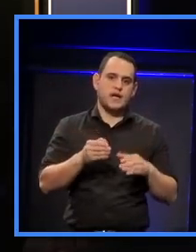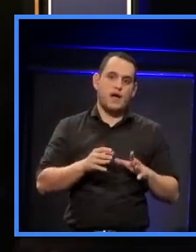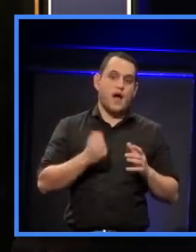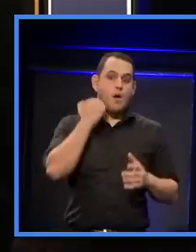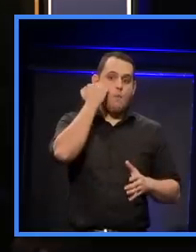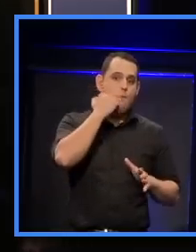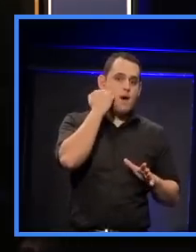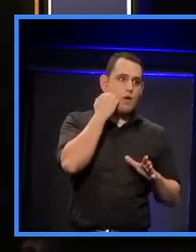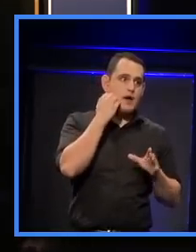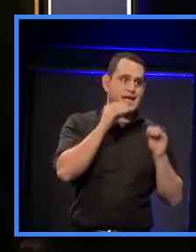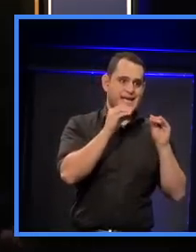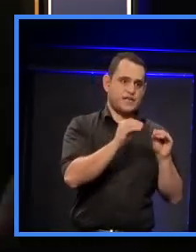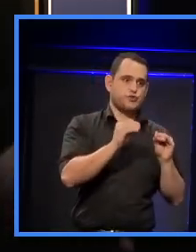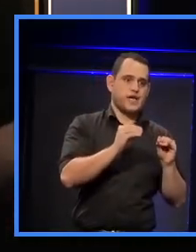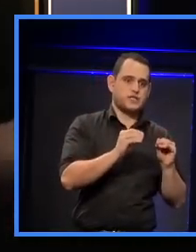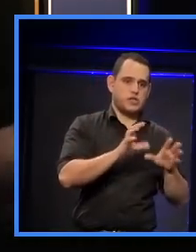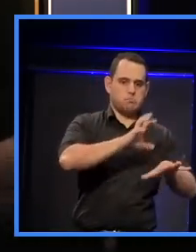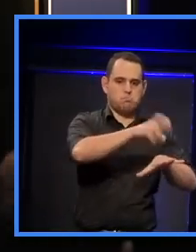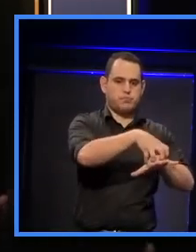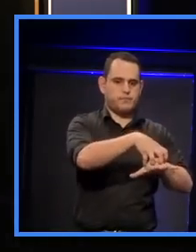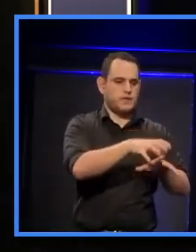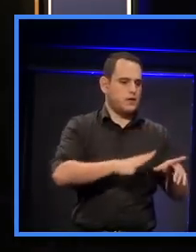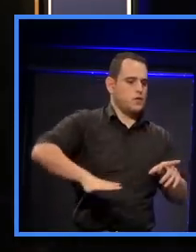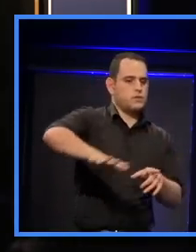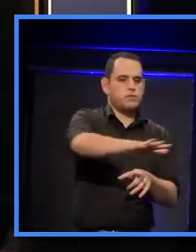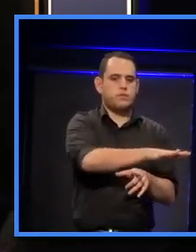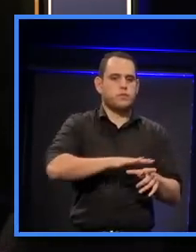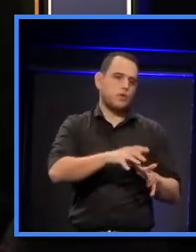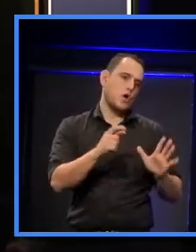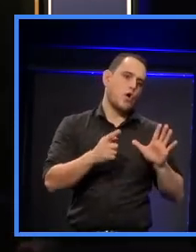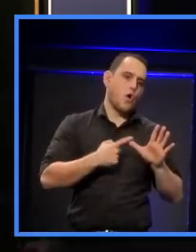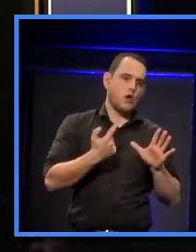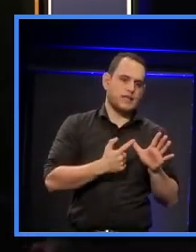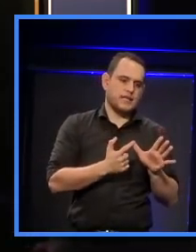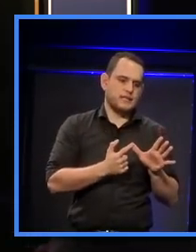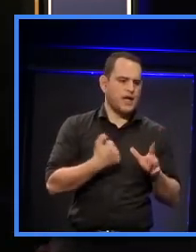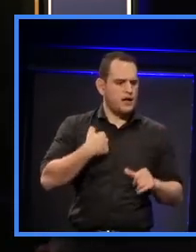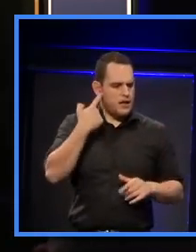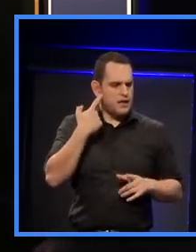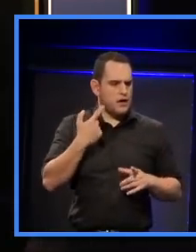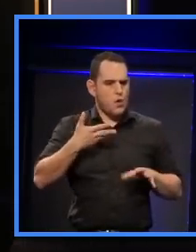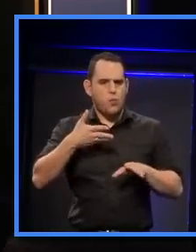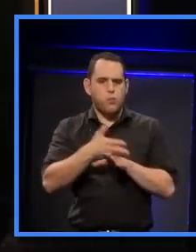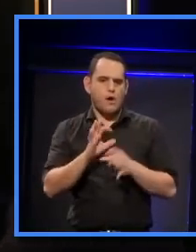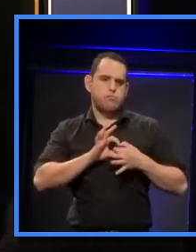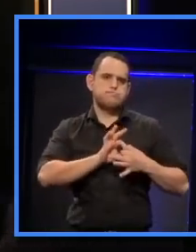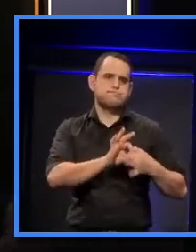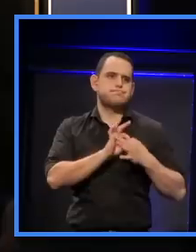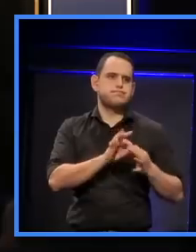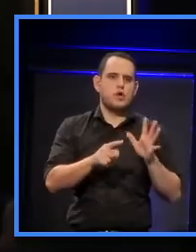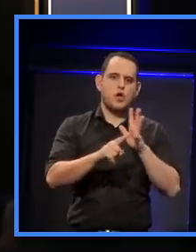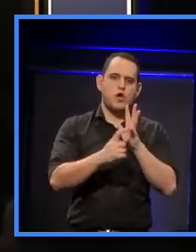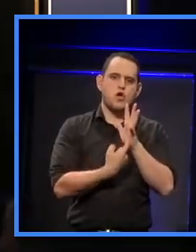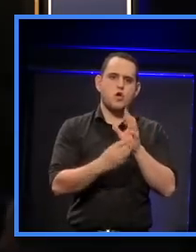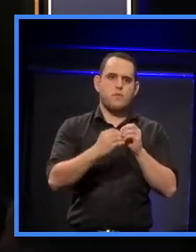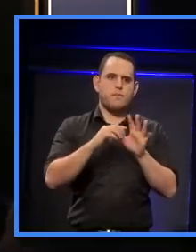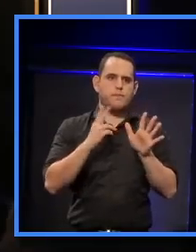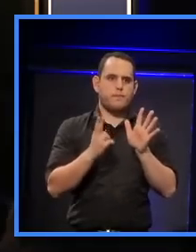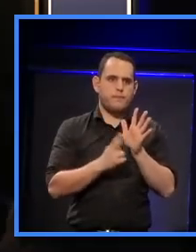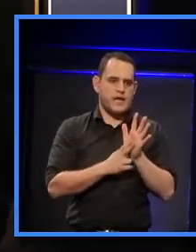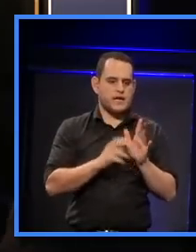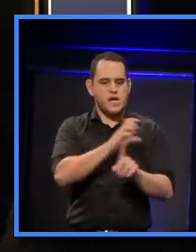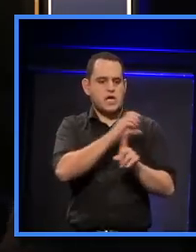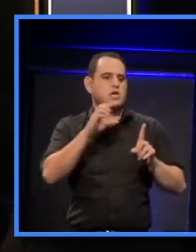institutions in the wider Auckland area. He's also worked extensively as an urban and cultural design consultant as well,